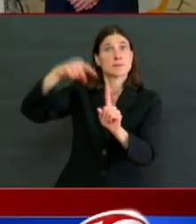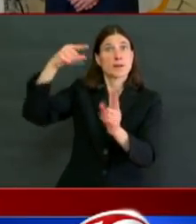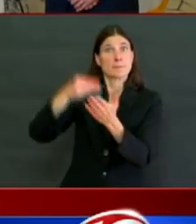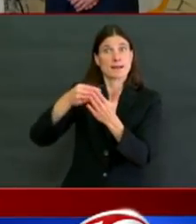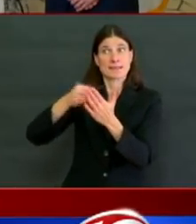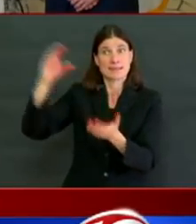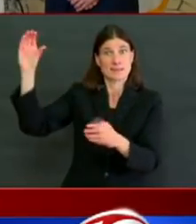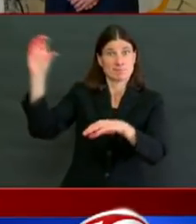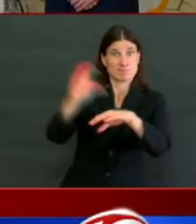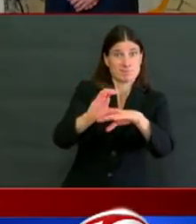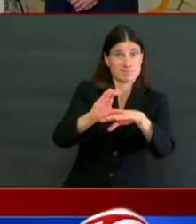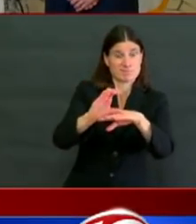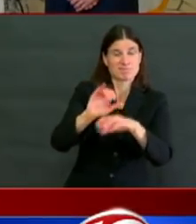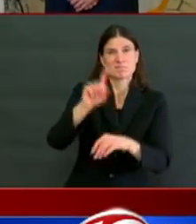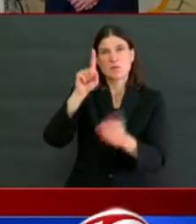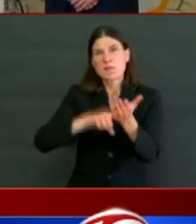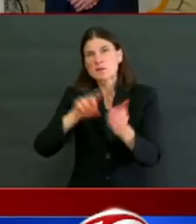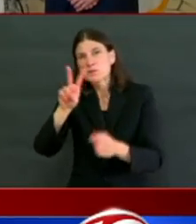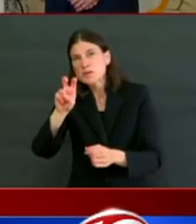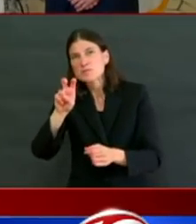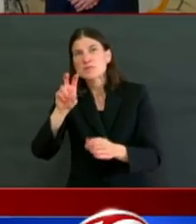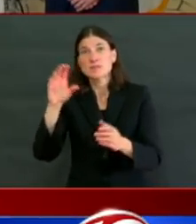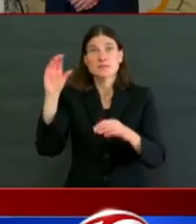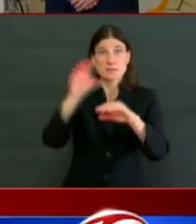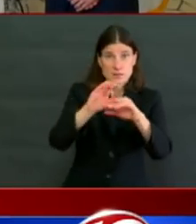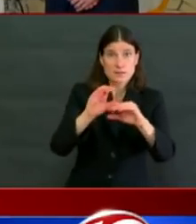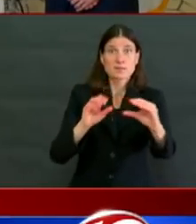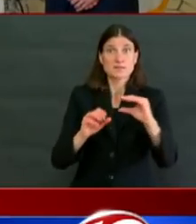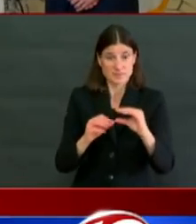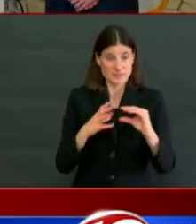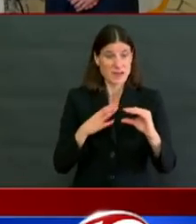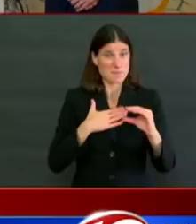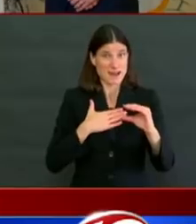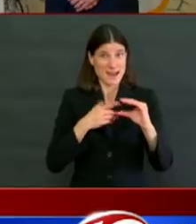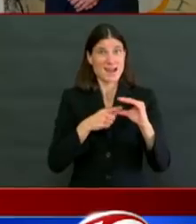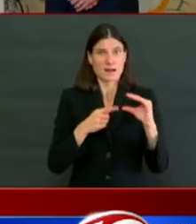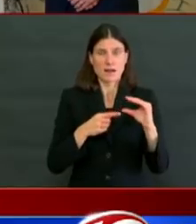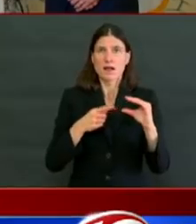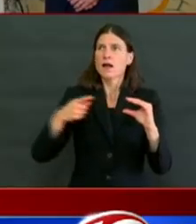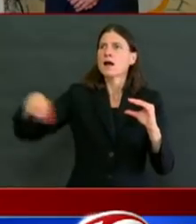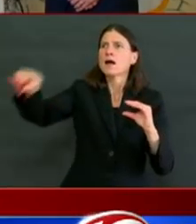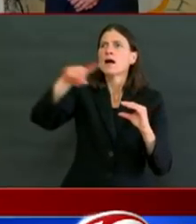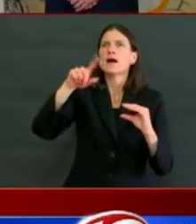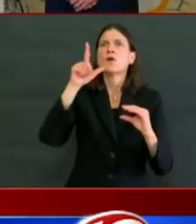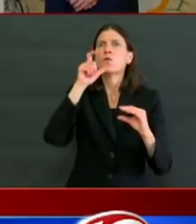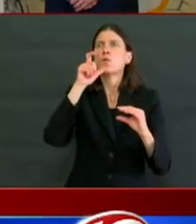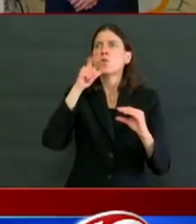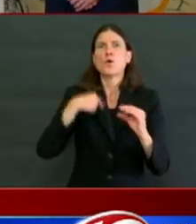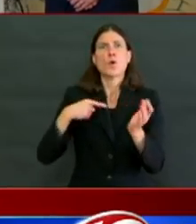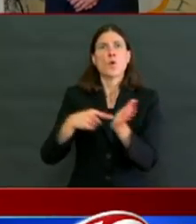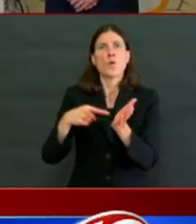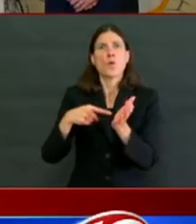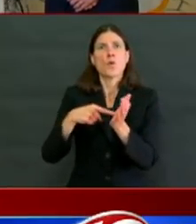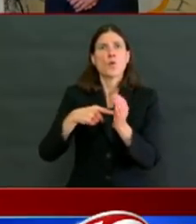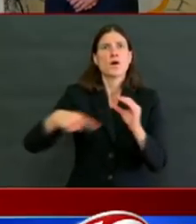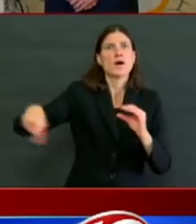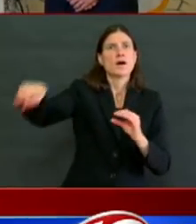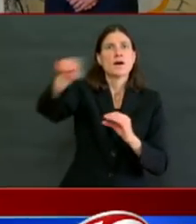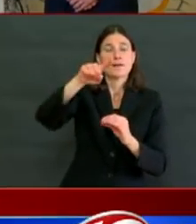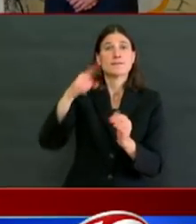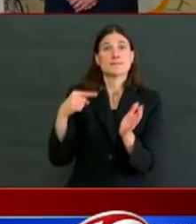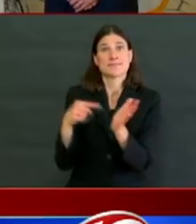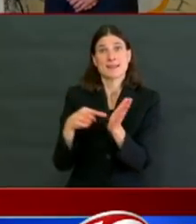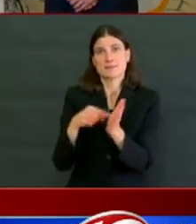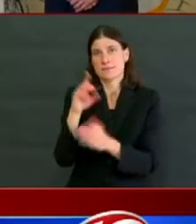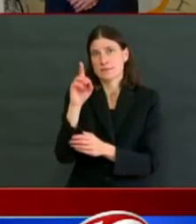unfortunately have debt and have debt collection agencies on top of them to collect the debt, and